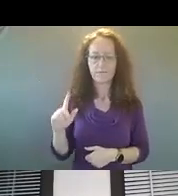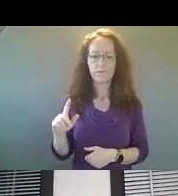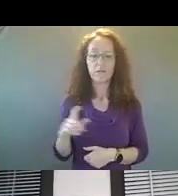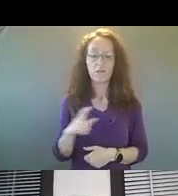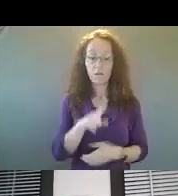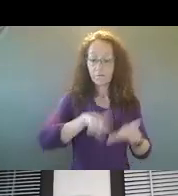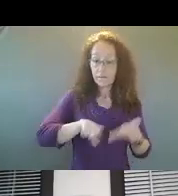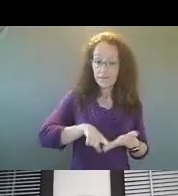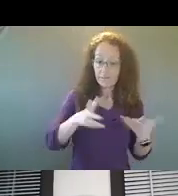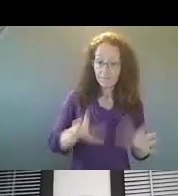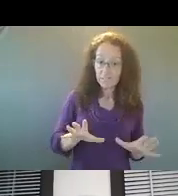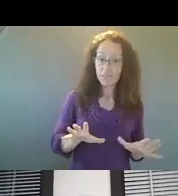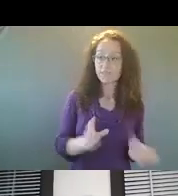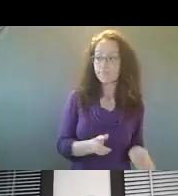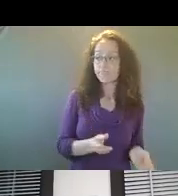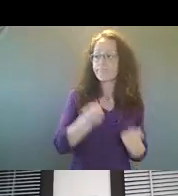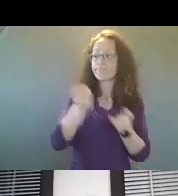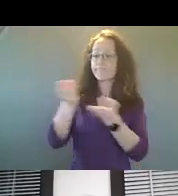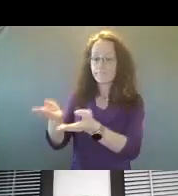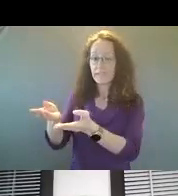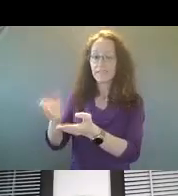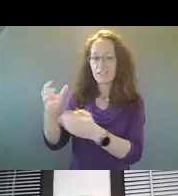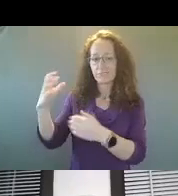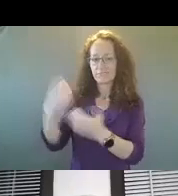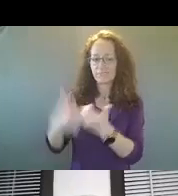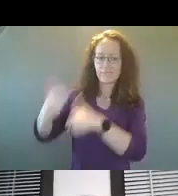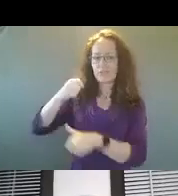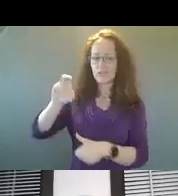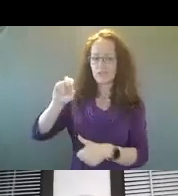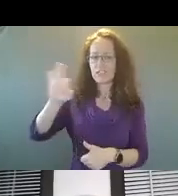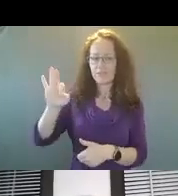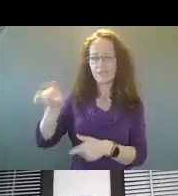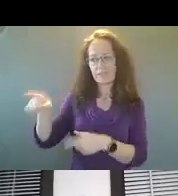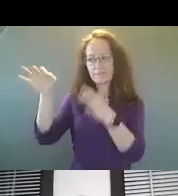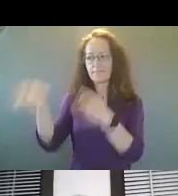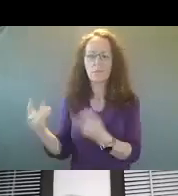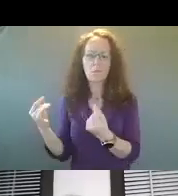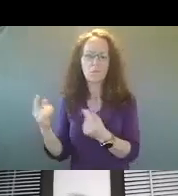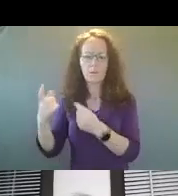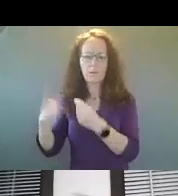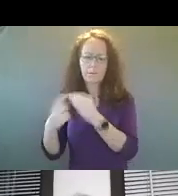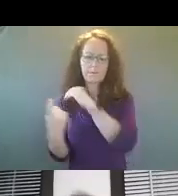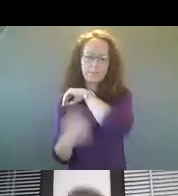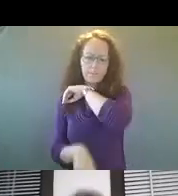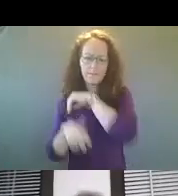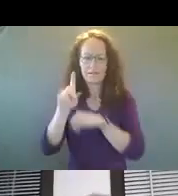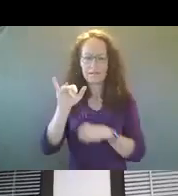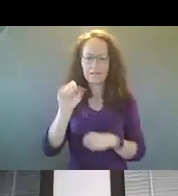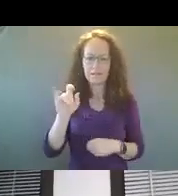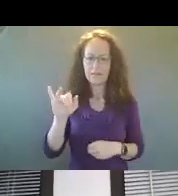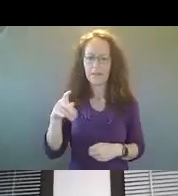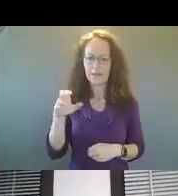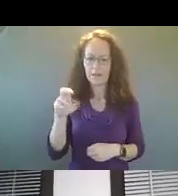the case is then routed to the chief to make the decision on discipline. So, um, um, uh,